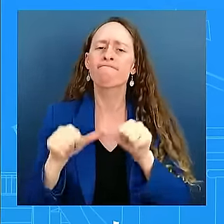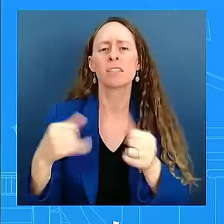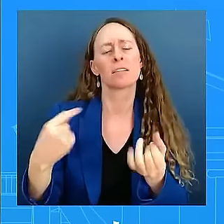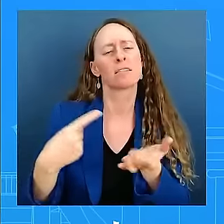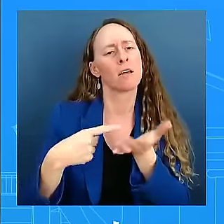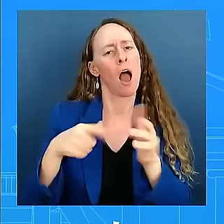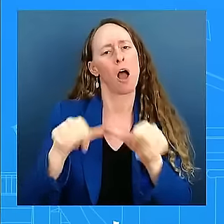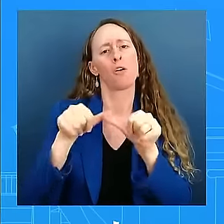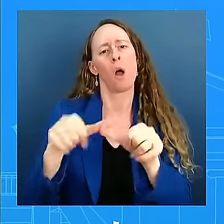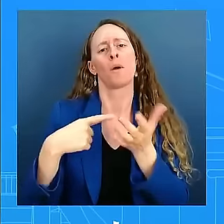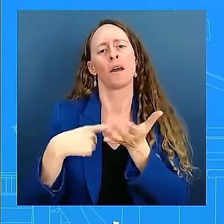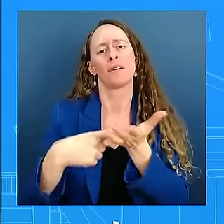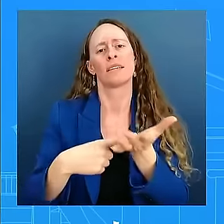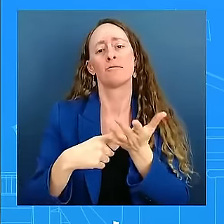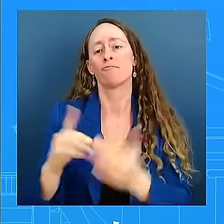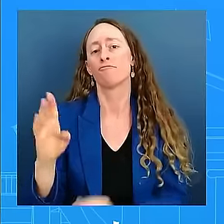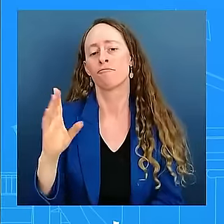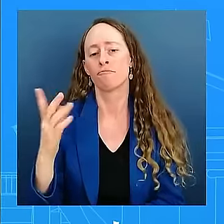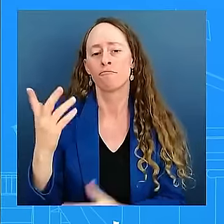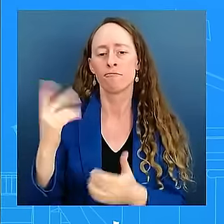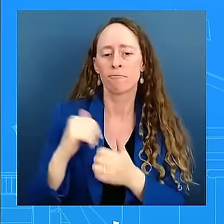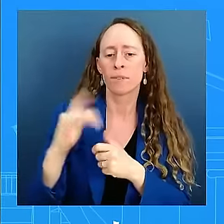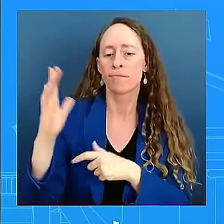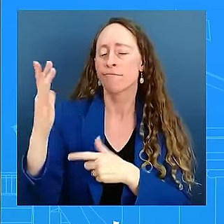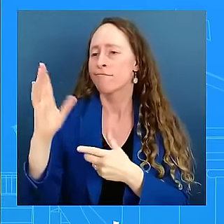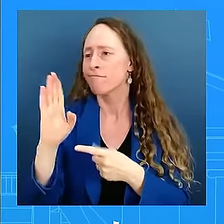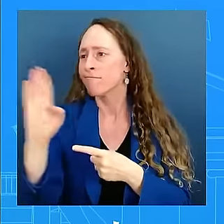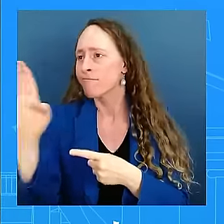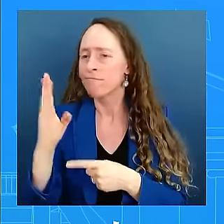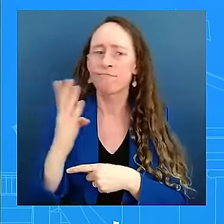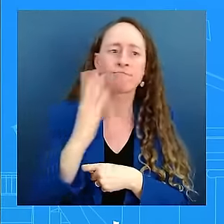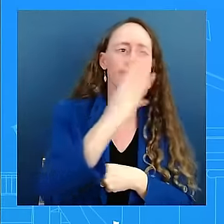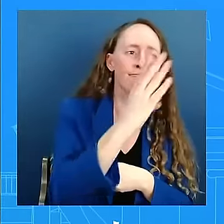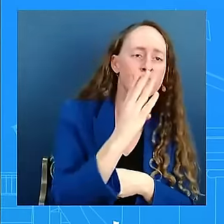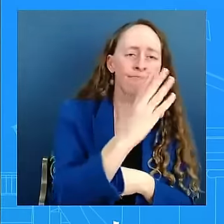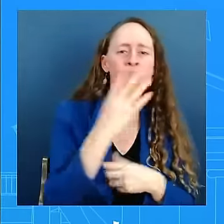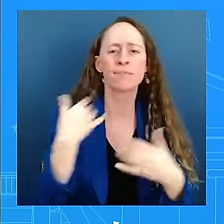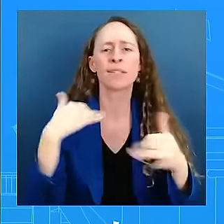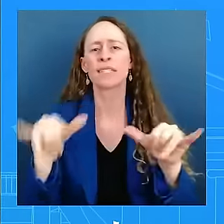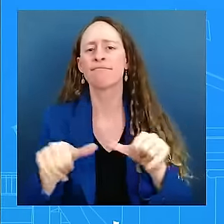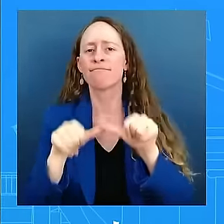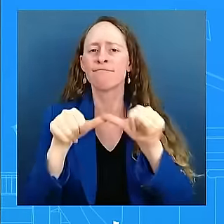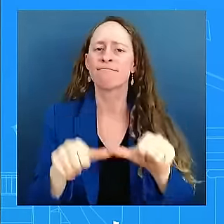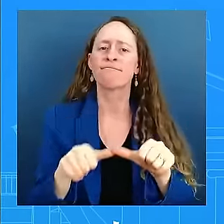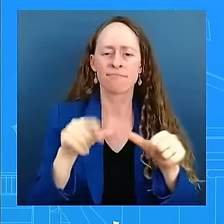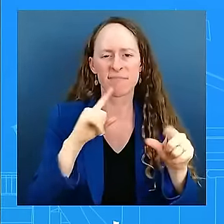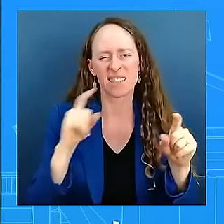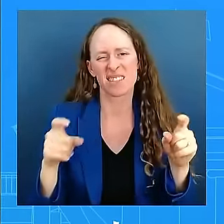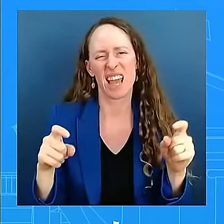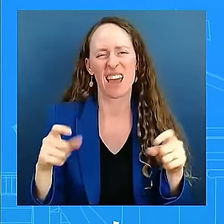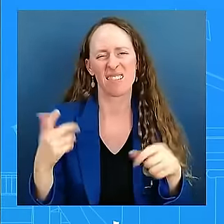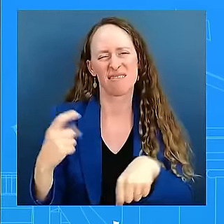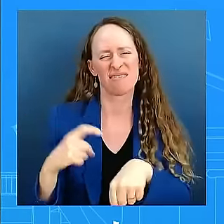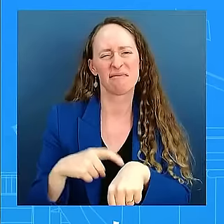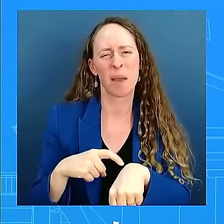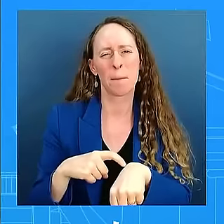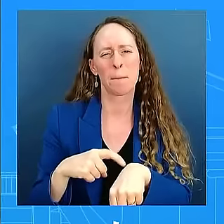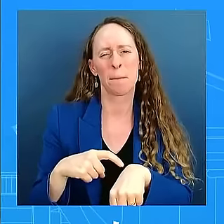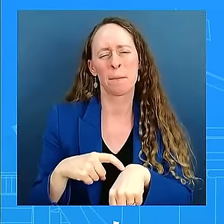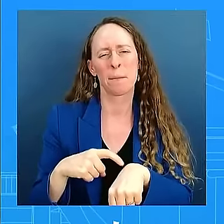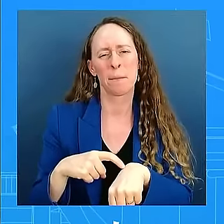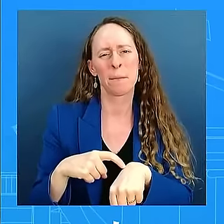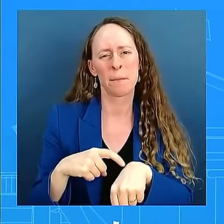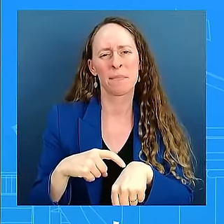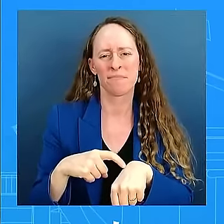this particular issue. We believe that we need this. We need to have a space. You heard me speak about this, to have some